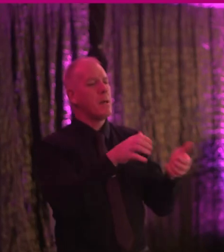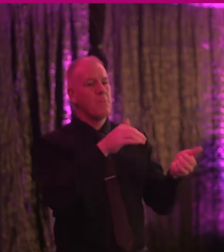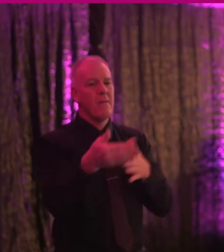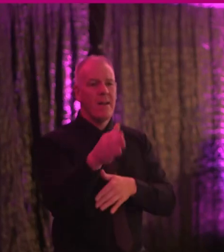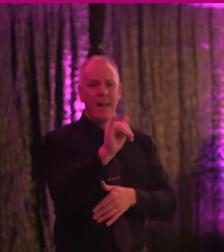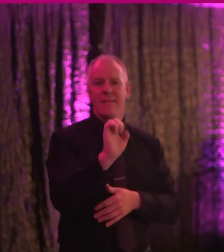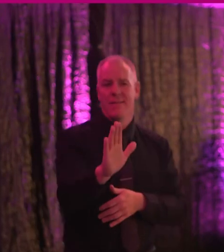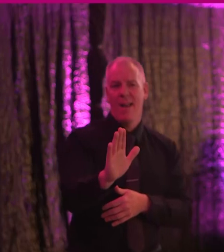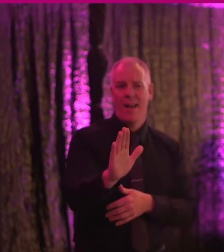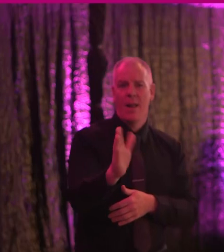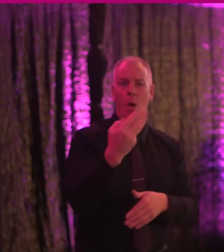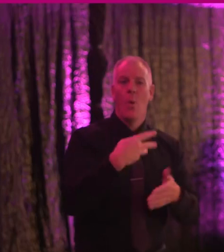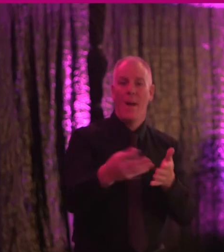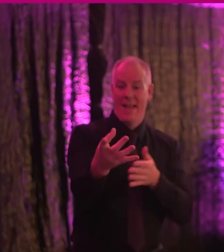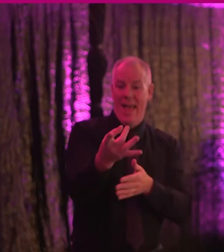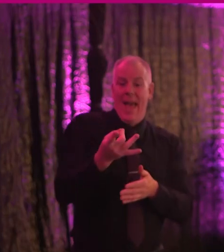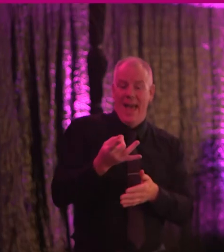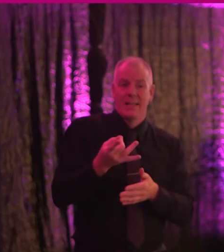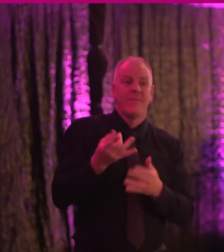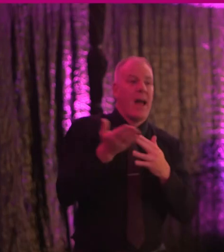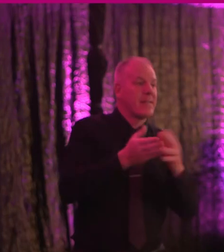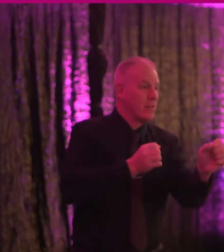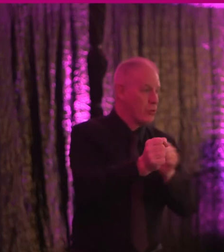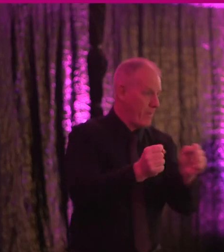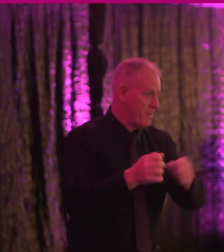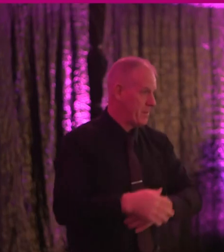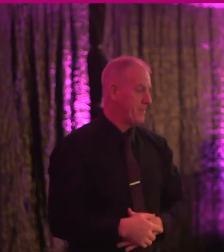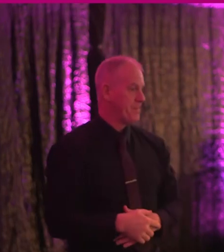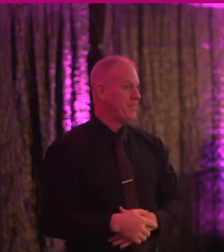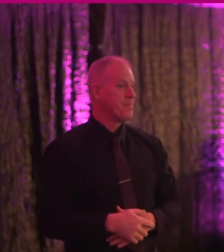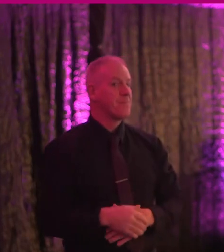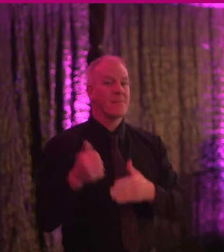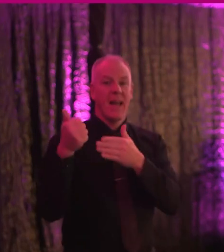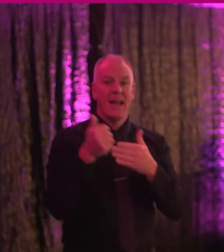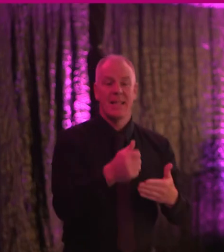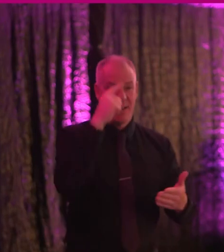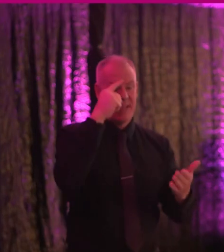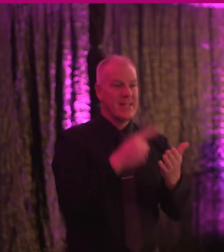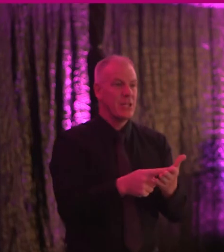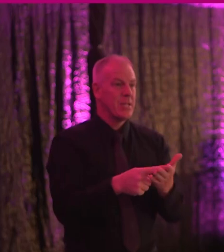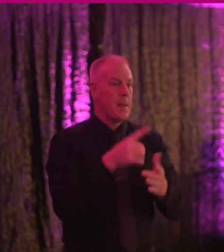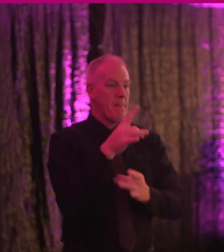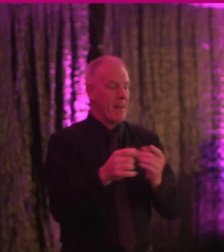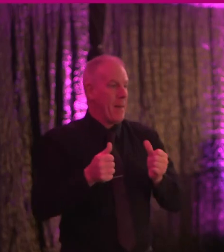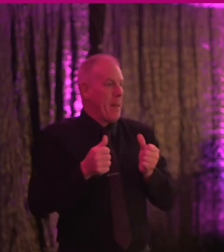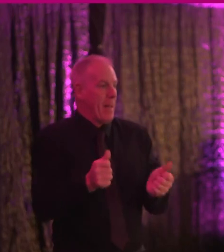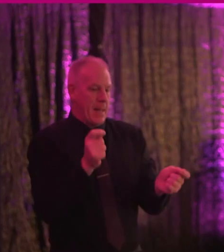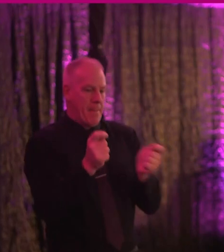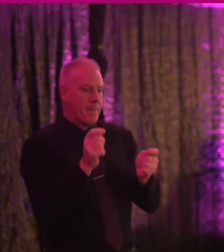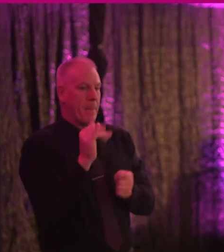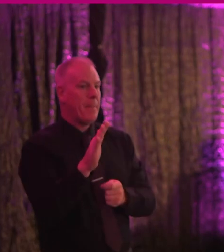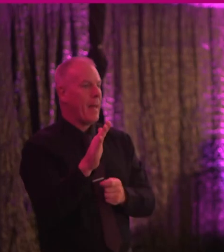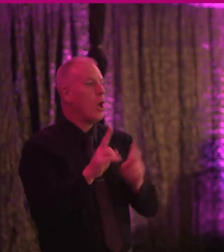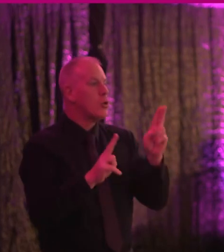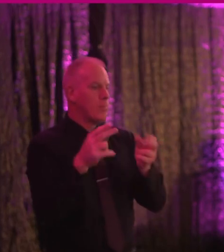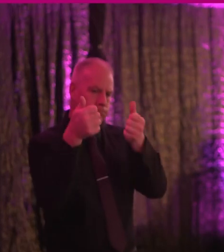Irish Sign Language when requested to access services. The assisted decision making capacity amendment bill is due